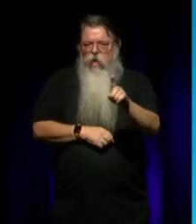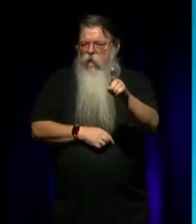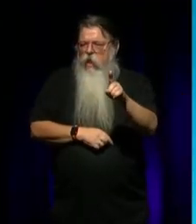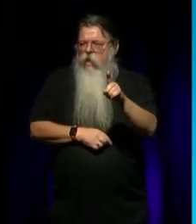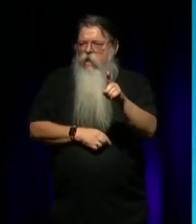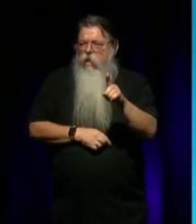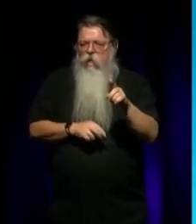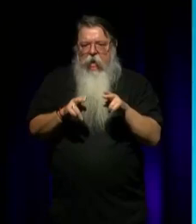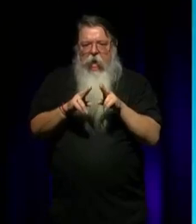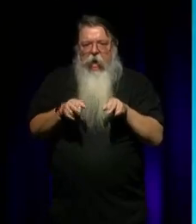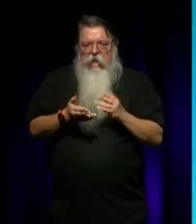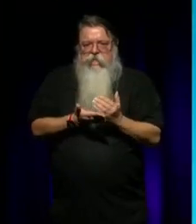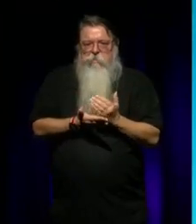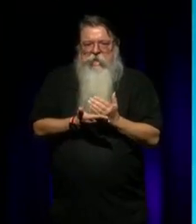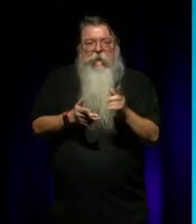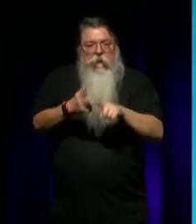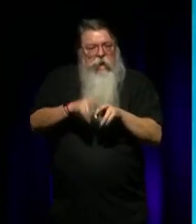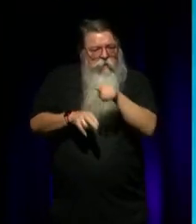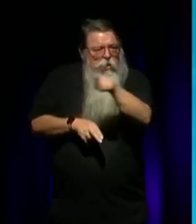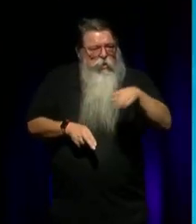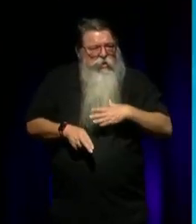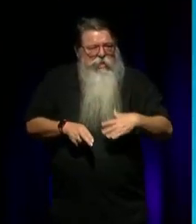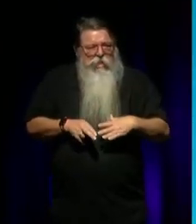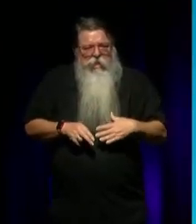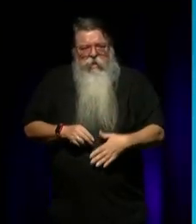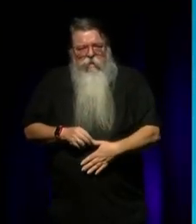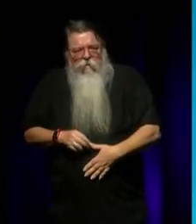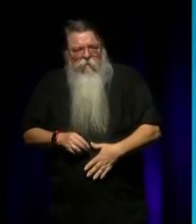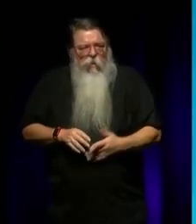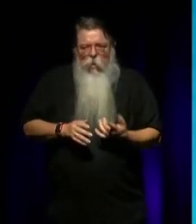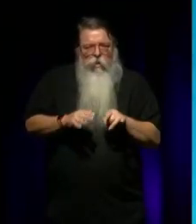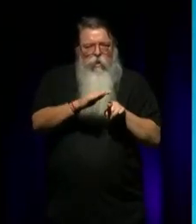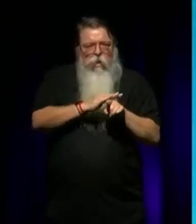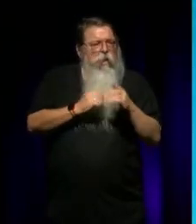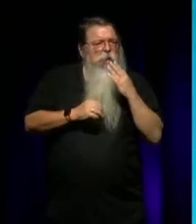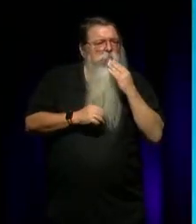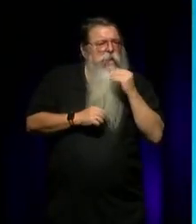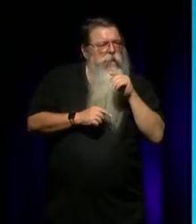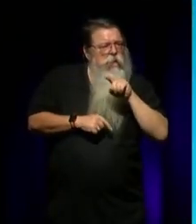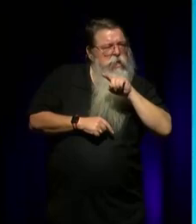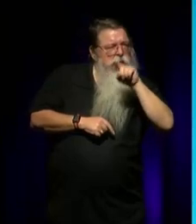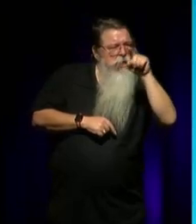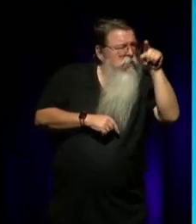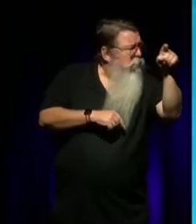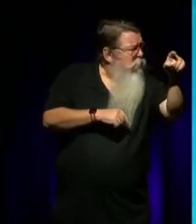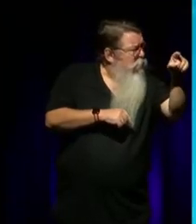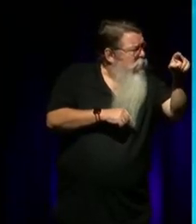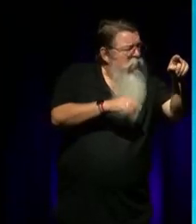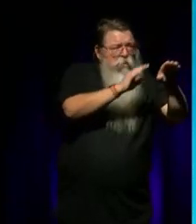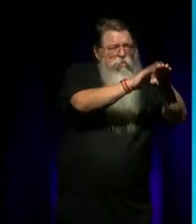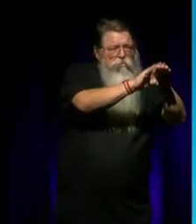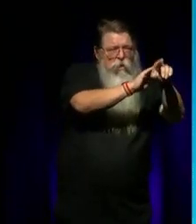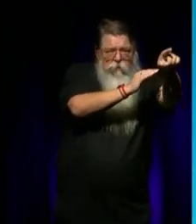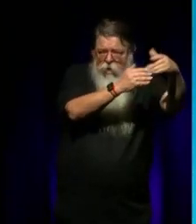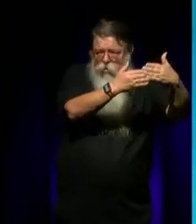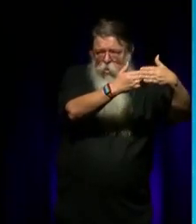note, if anyone needs to leave for any reason, please use the door at the, I suppose it's my right, that right,